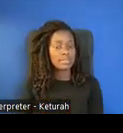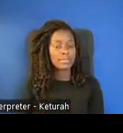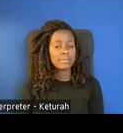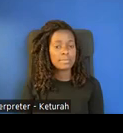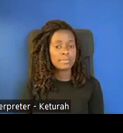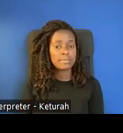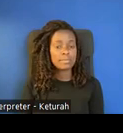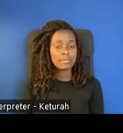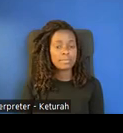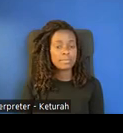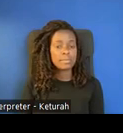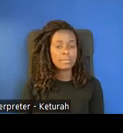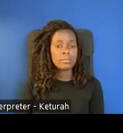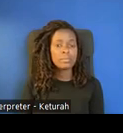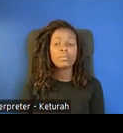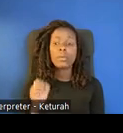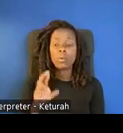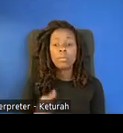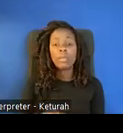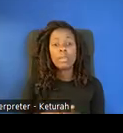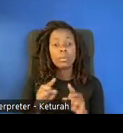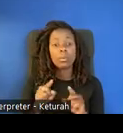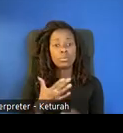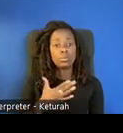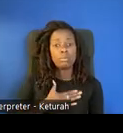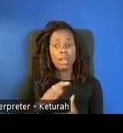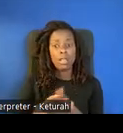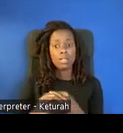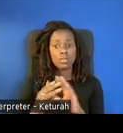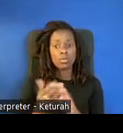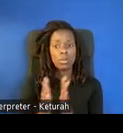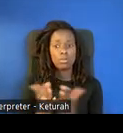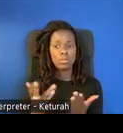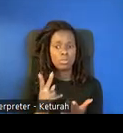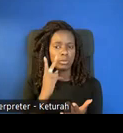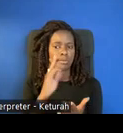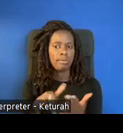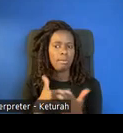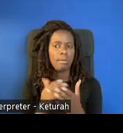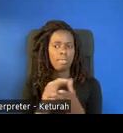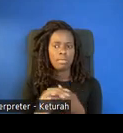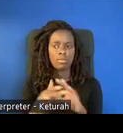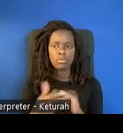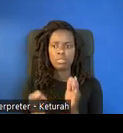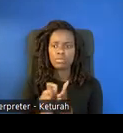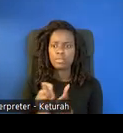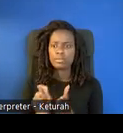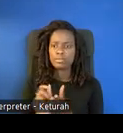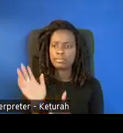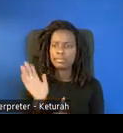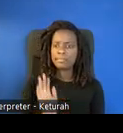Or they can go to my story books and look at all the stories they've written before. So let's go ahead to the next slide.